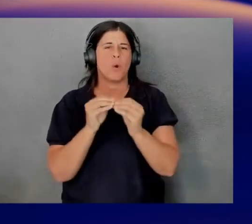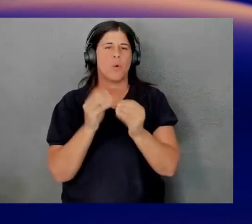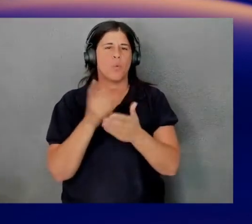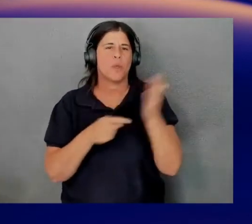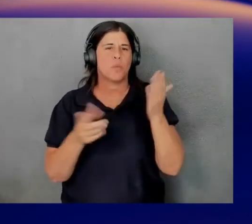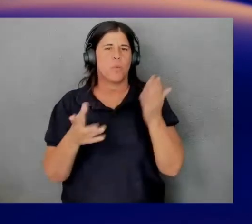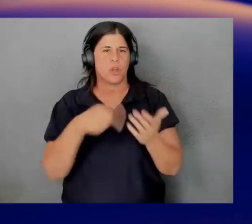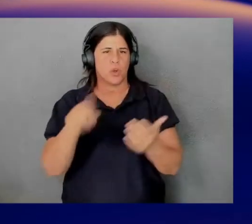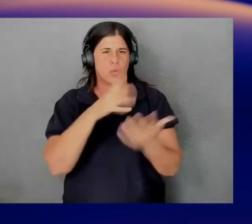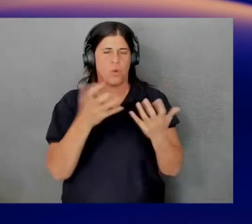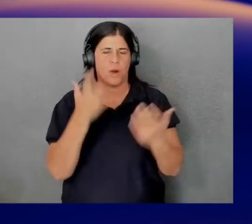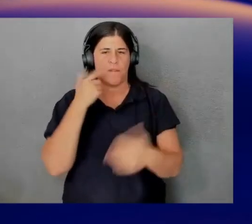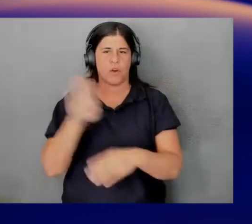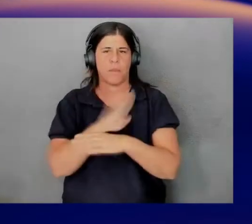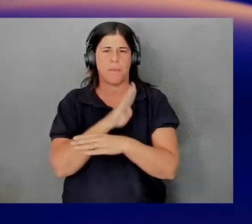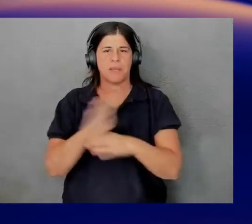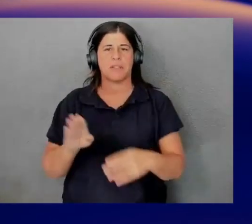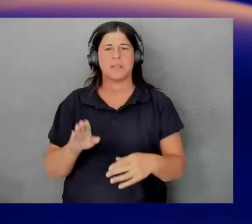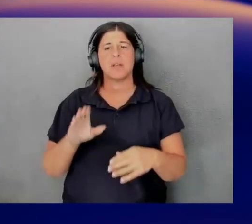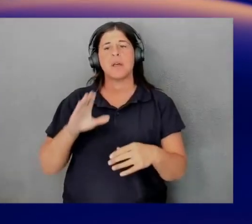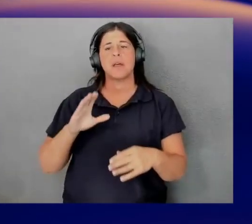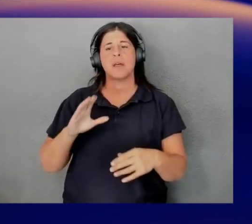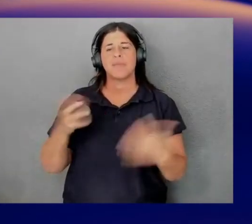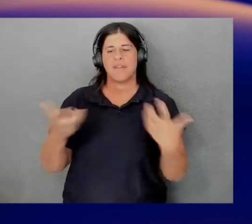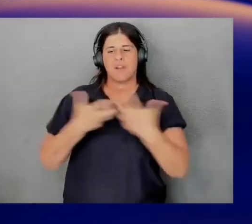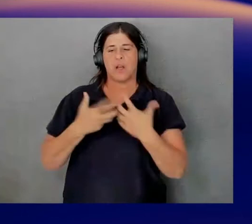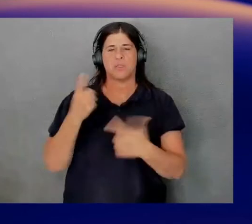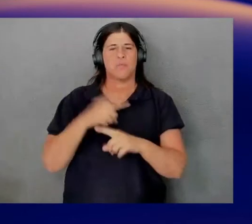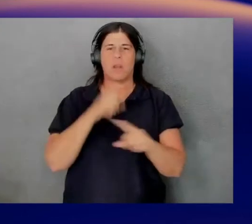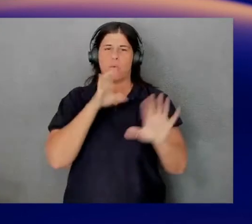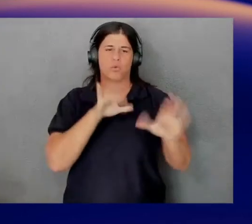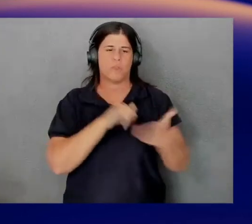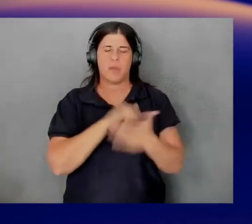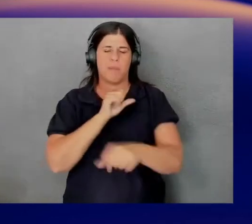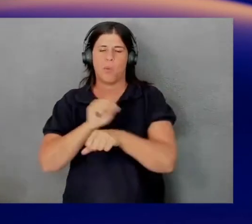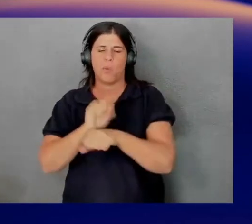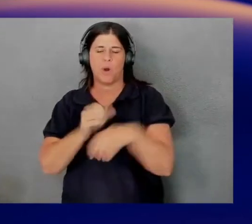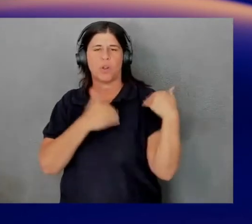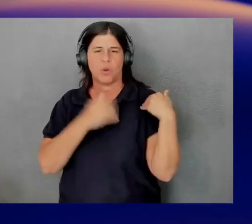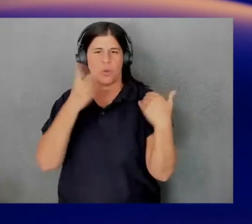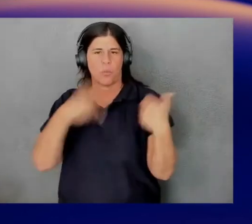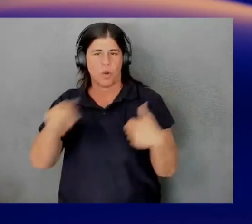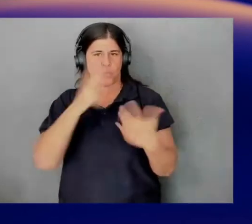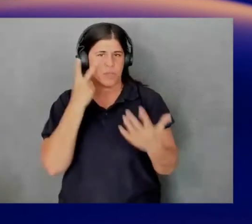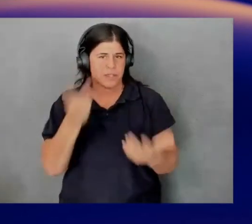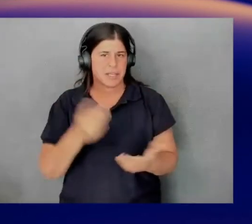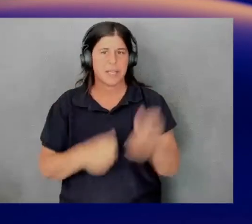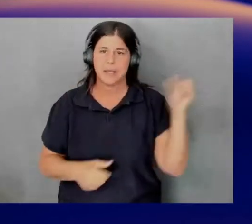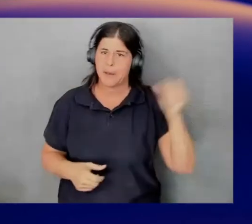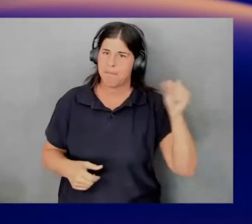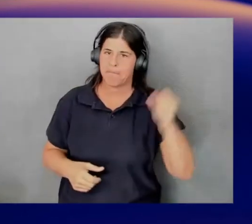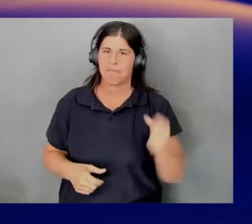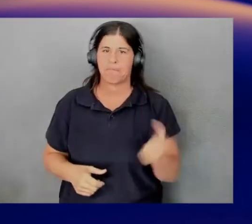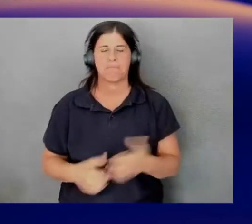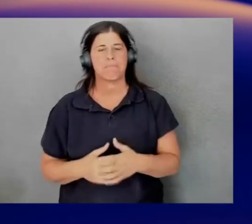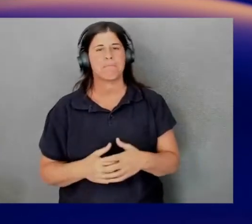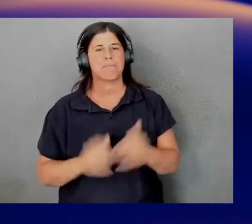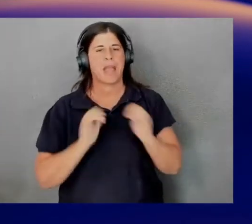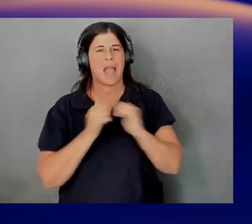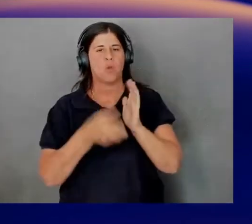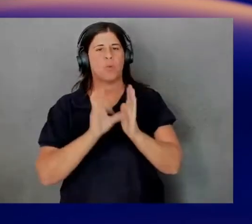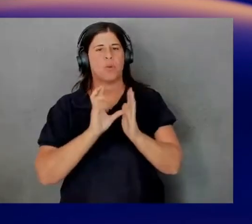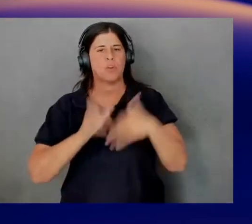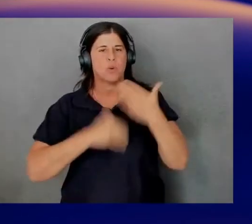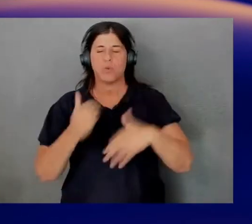So, yeah, there's a custom lens here. I won't go into that, but I'm just going to go into a workload so people can see how this review kind of goes. Yeah.